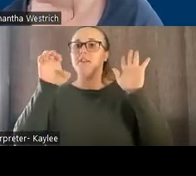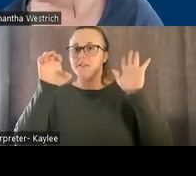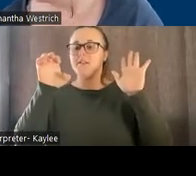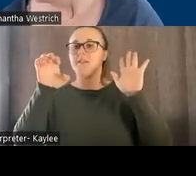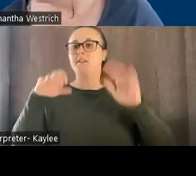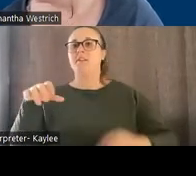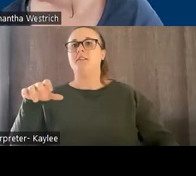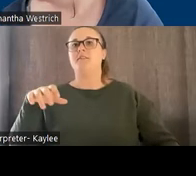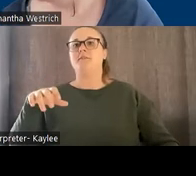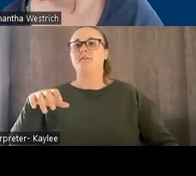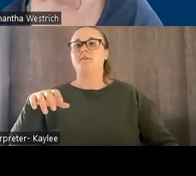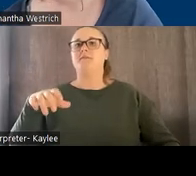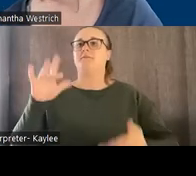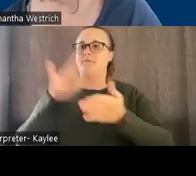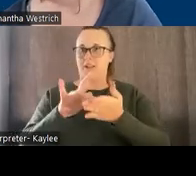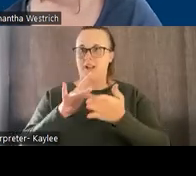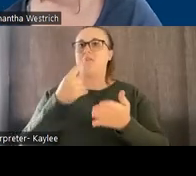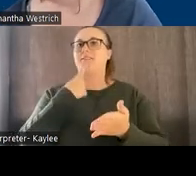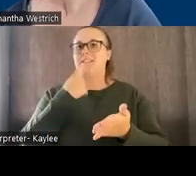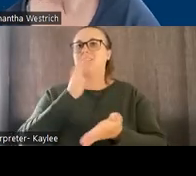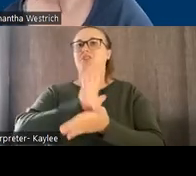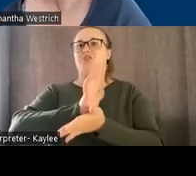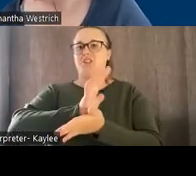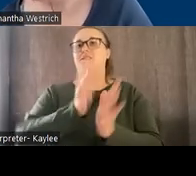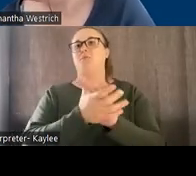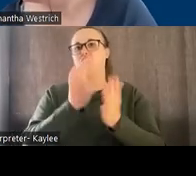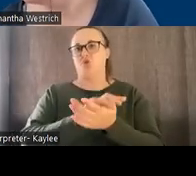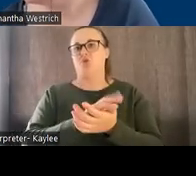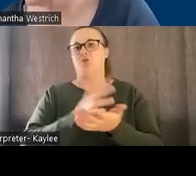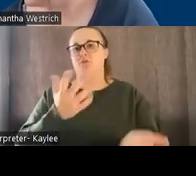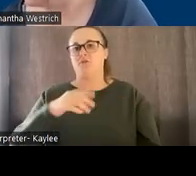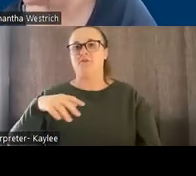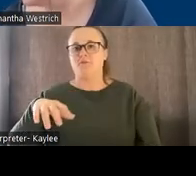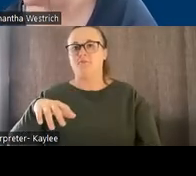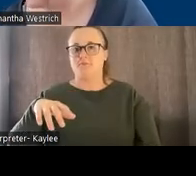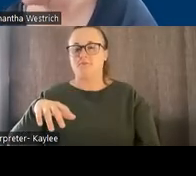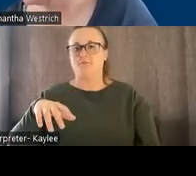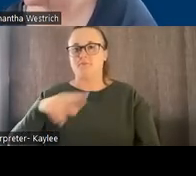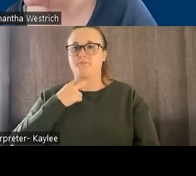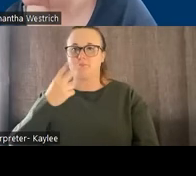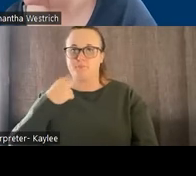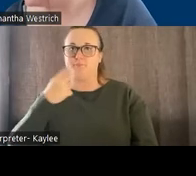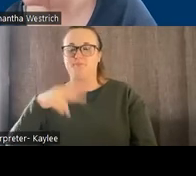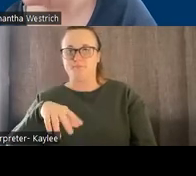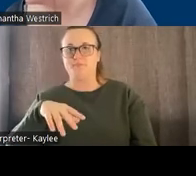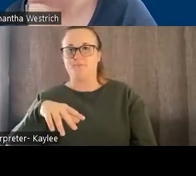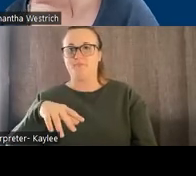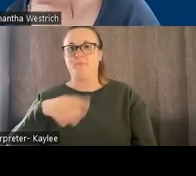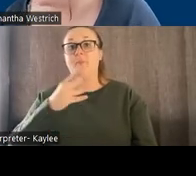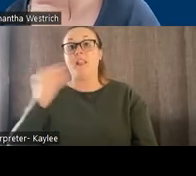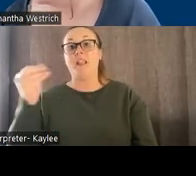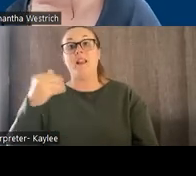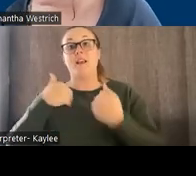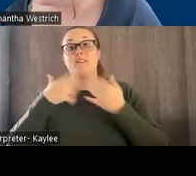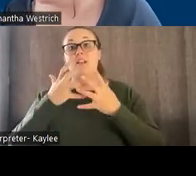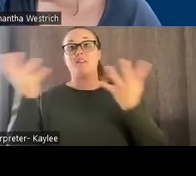button, cheeseburger, it says cheeseburger. And it also has a lot of different options. We'll go